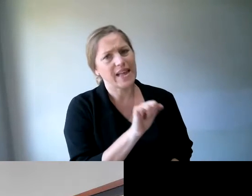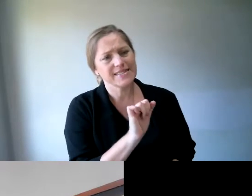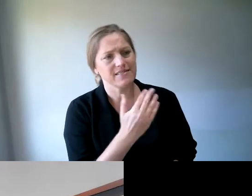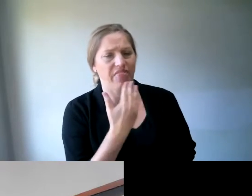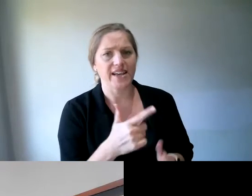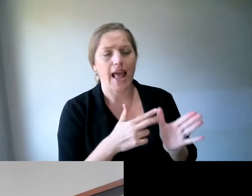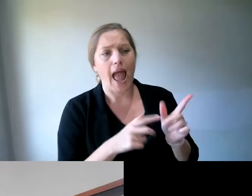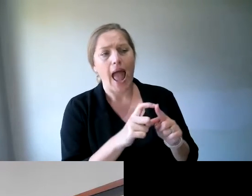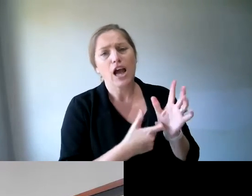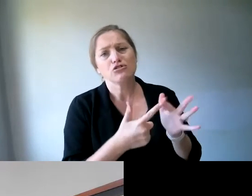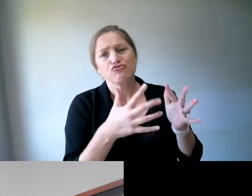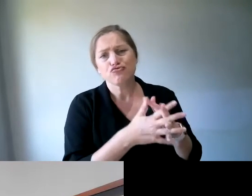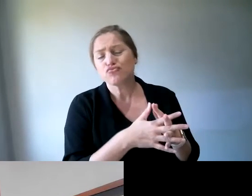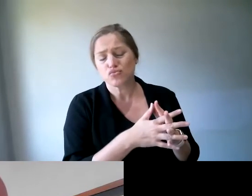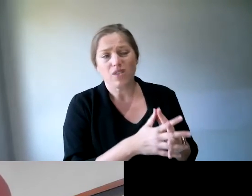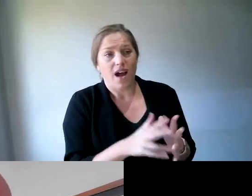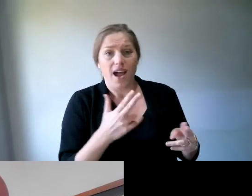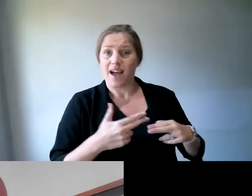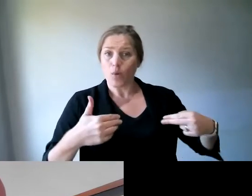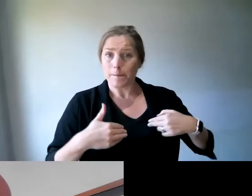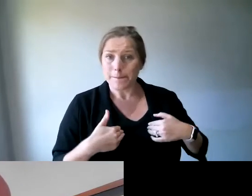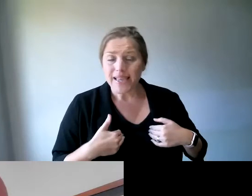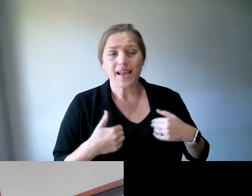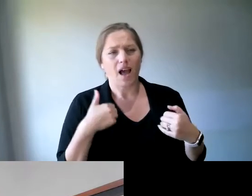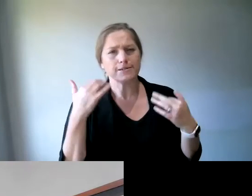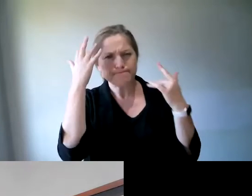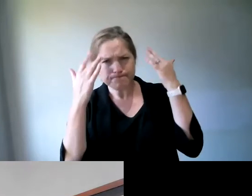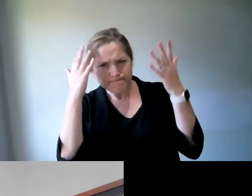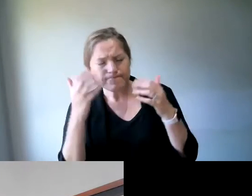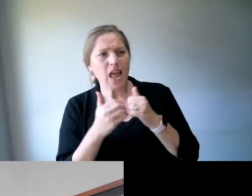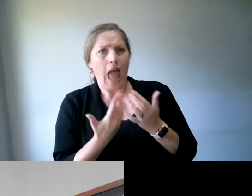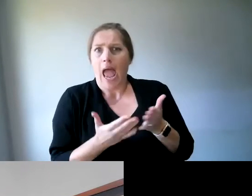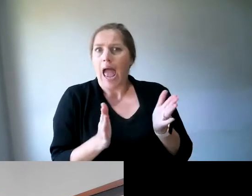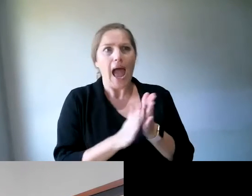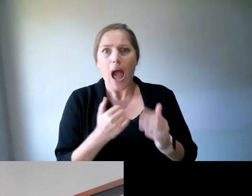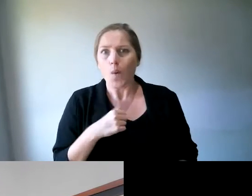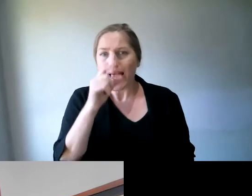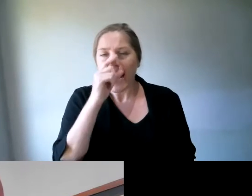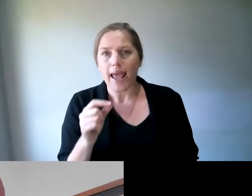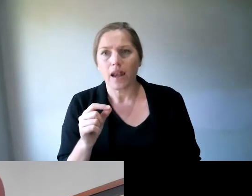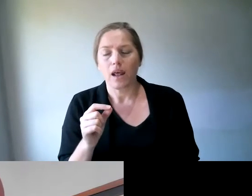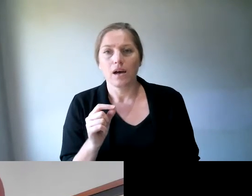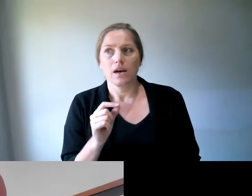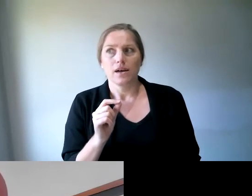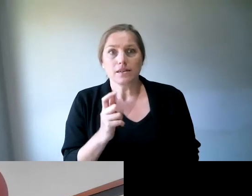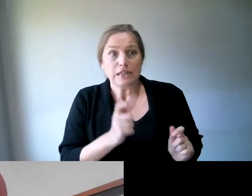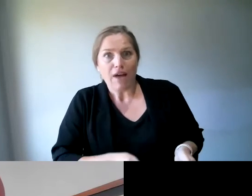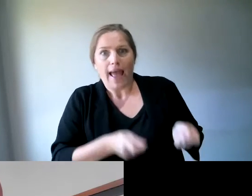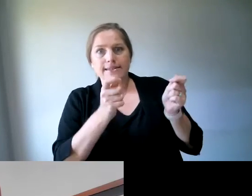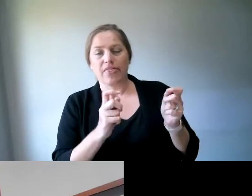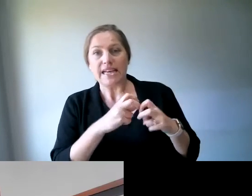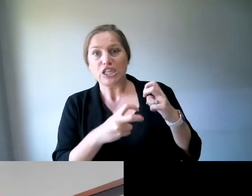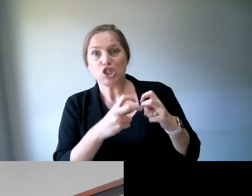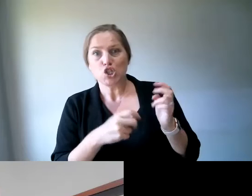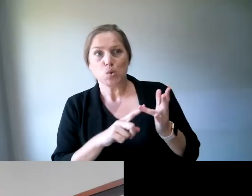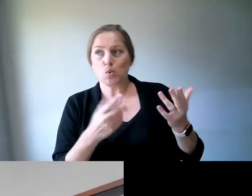one of the things that's been on my mind quite heavily is how do we get some traction with our particular issue? Just given everything that's going